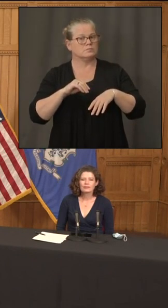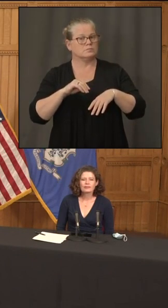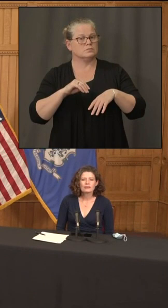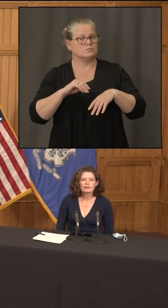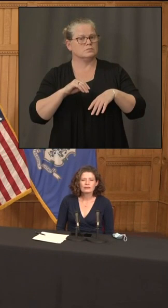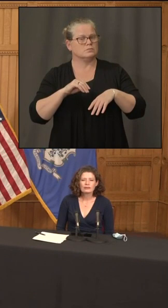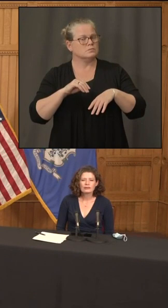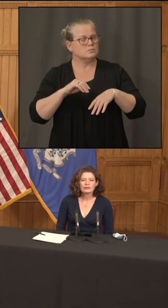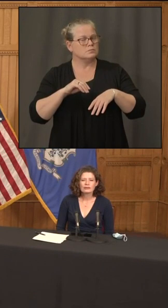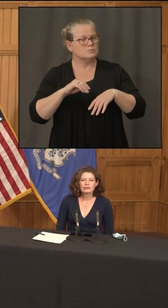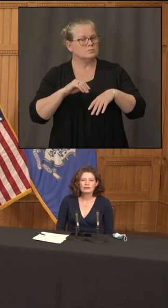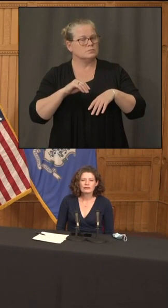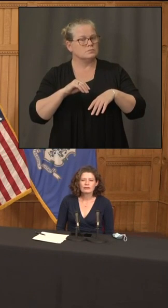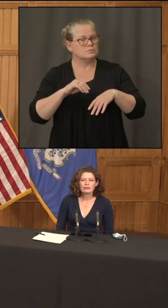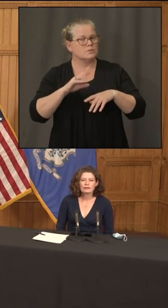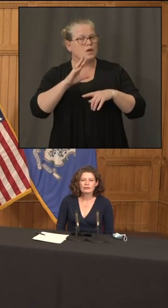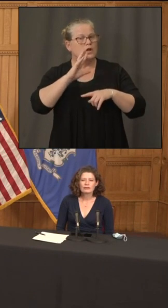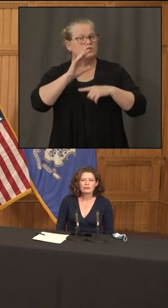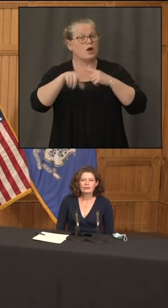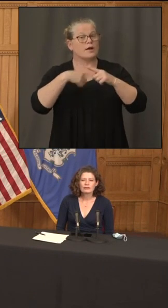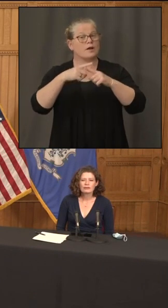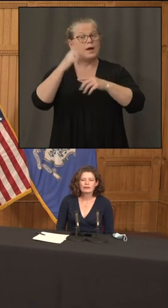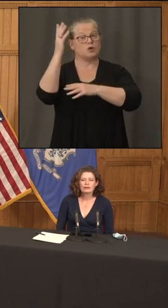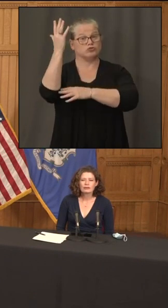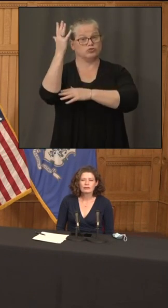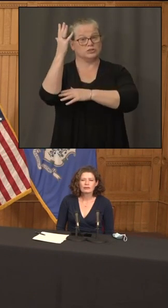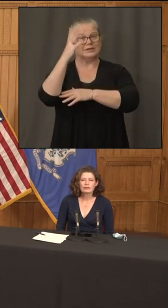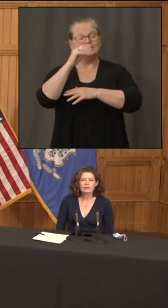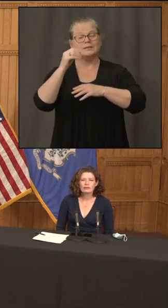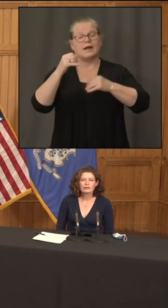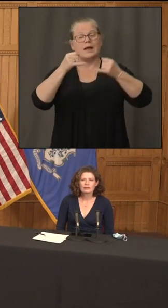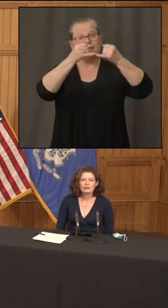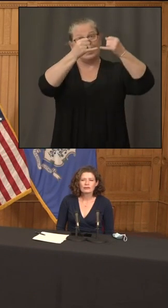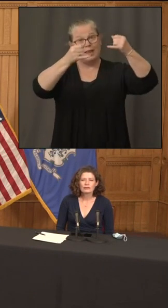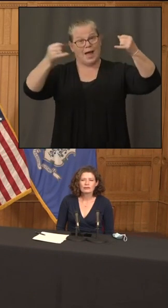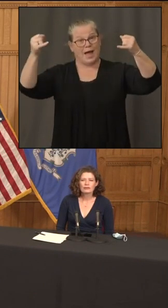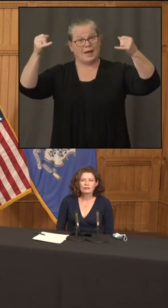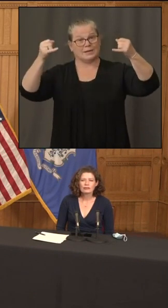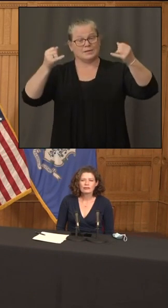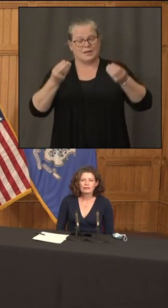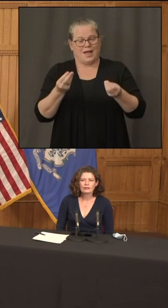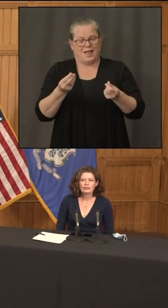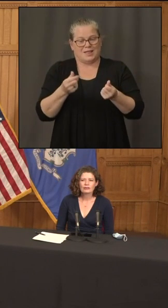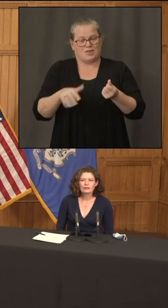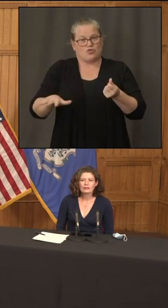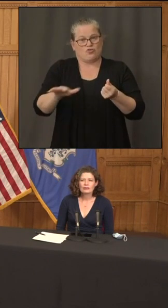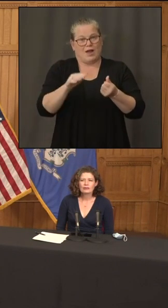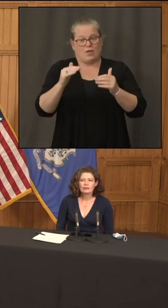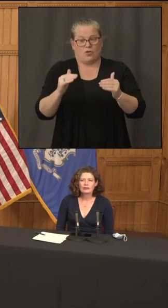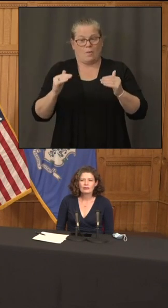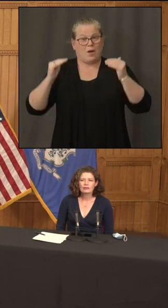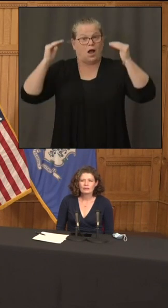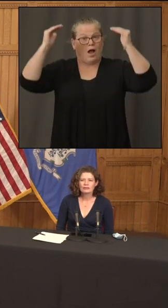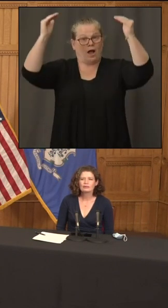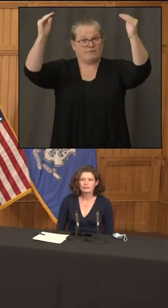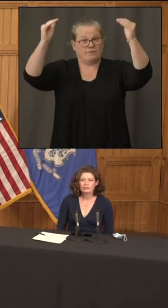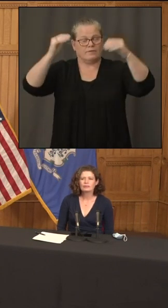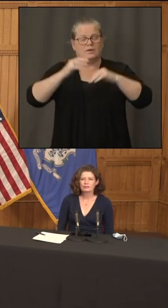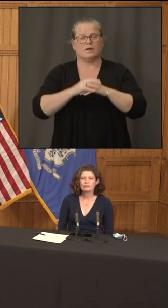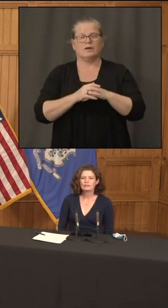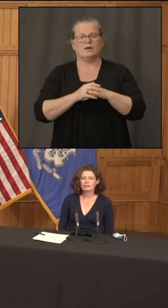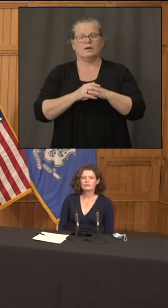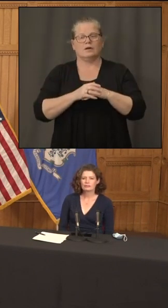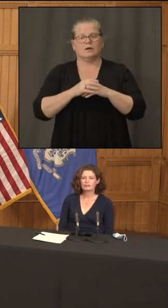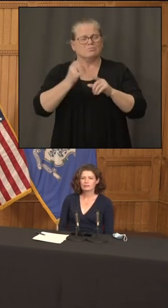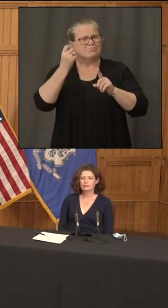just unavoidable considering the way the grid is set up and the way the power lines are in a heavily wooded state is this just what